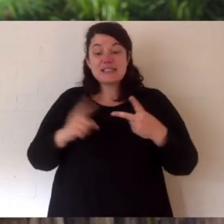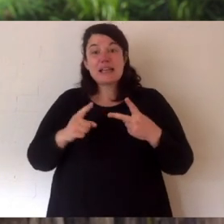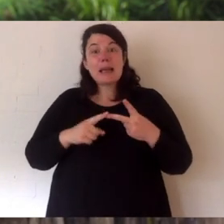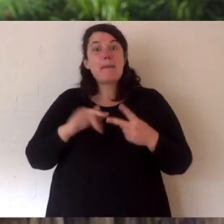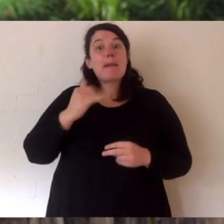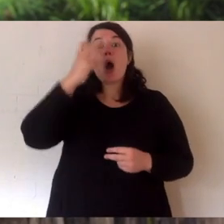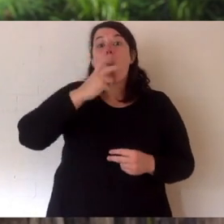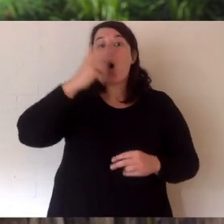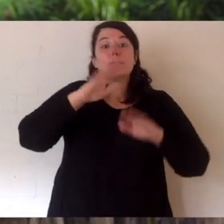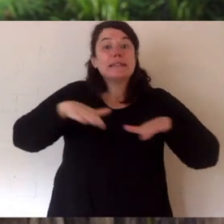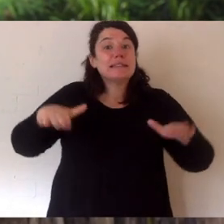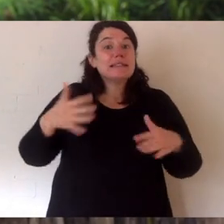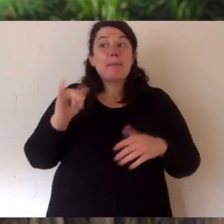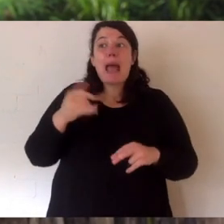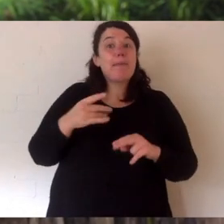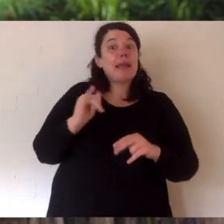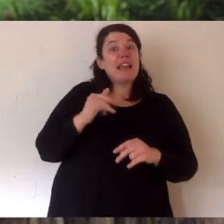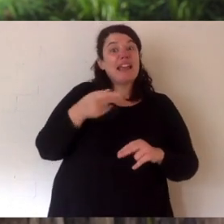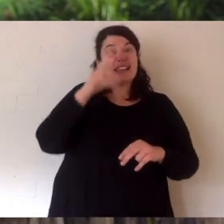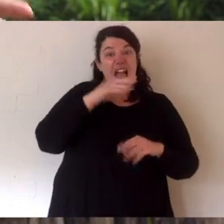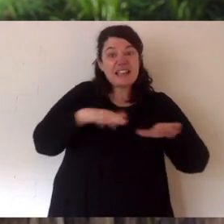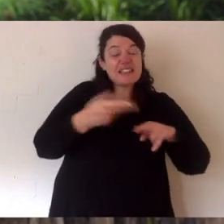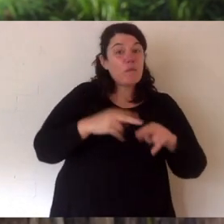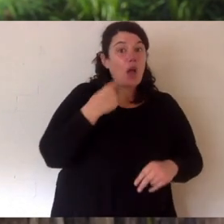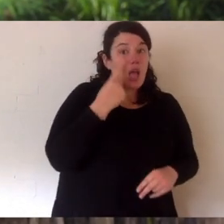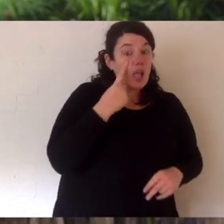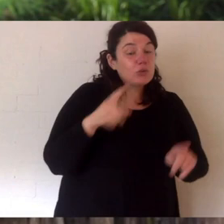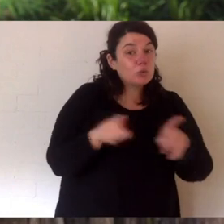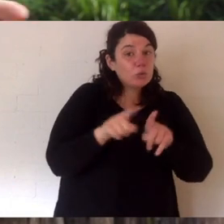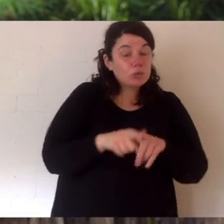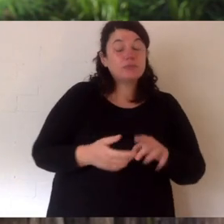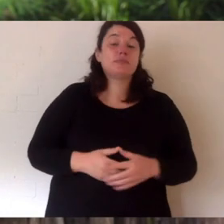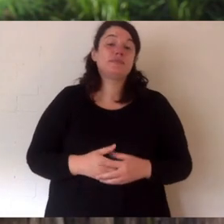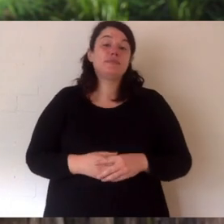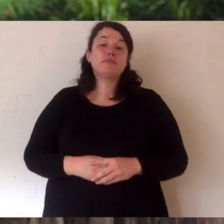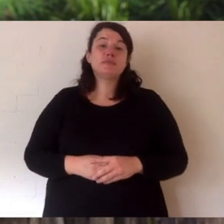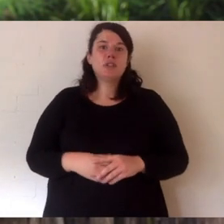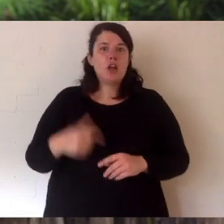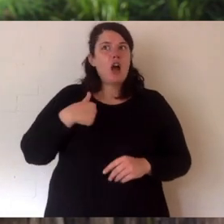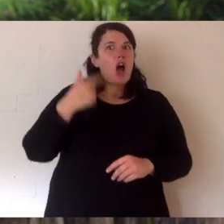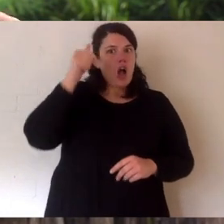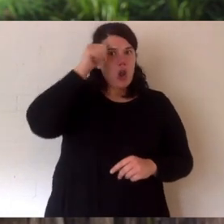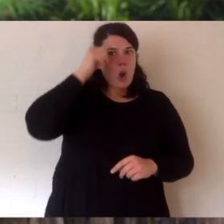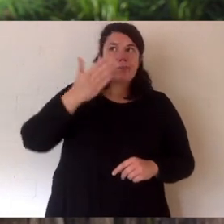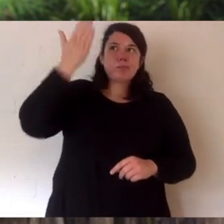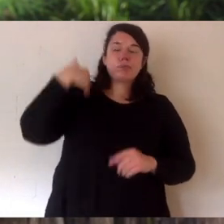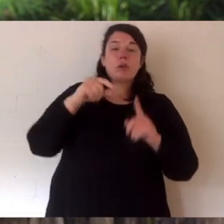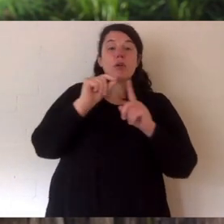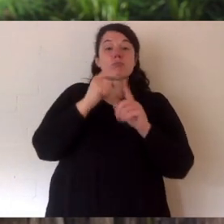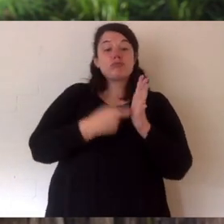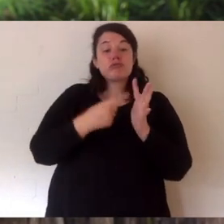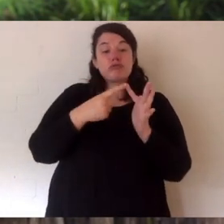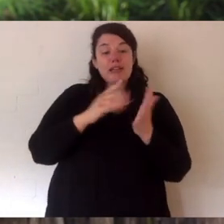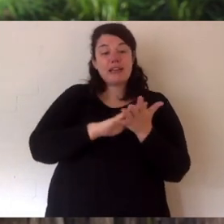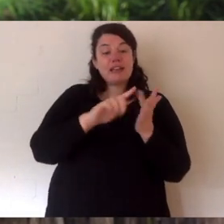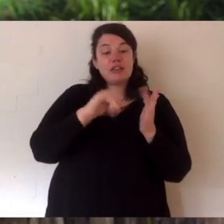picture, put it in the comments. And the next one, maybe for the older kids, maybe not, maybe for the younger kids too, is I know